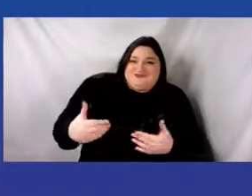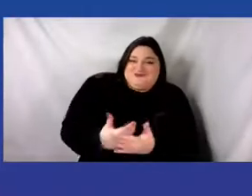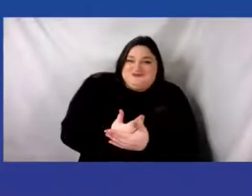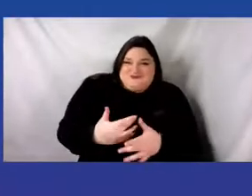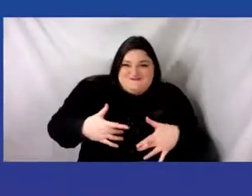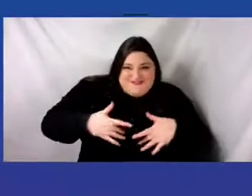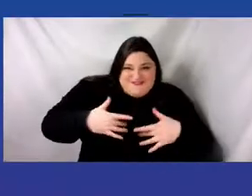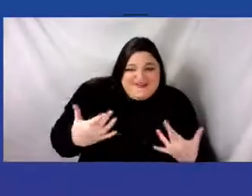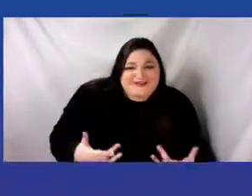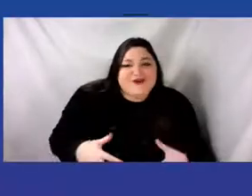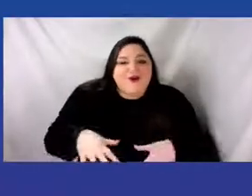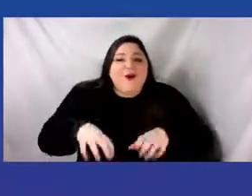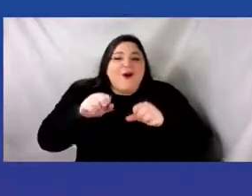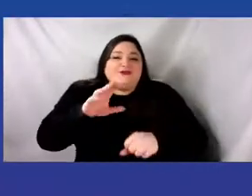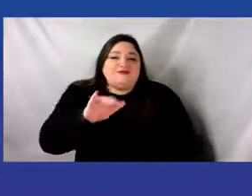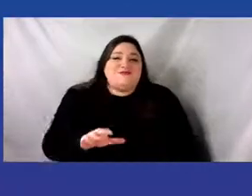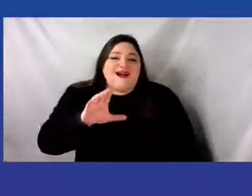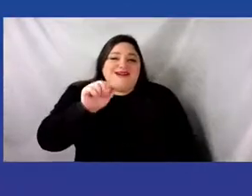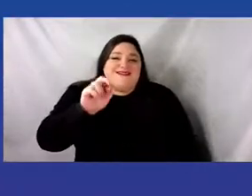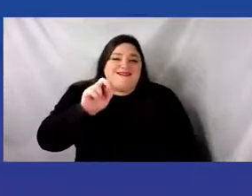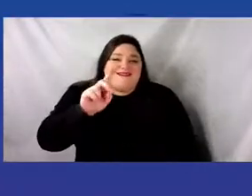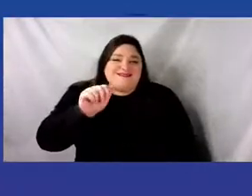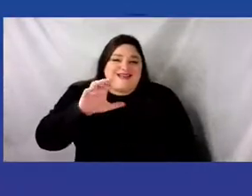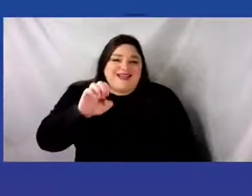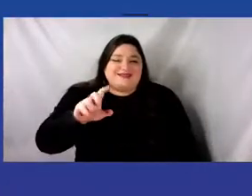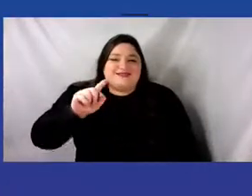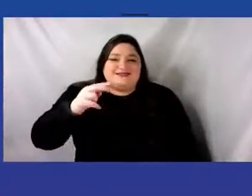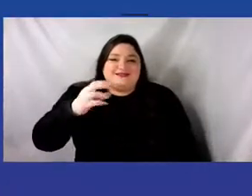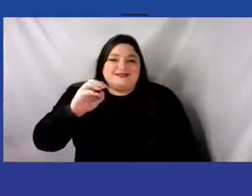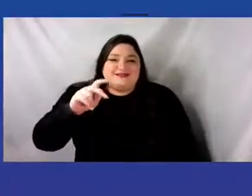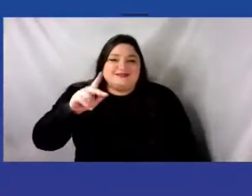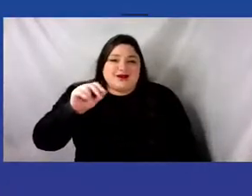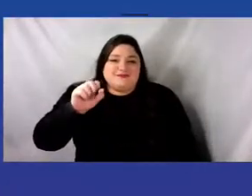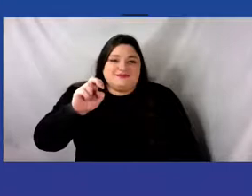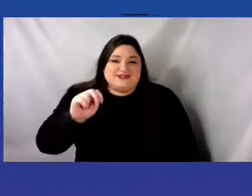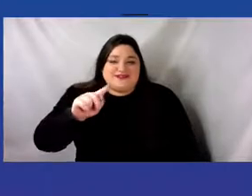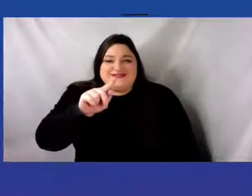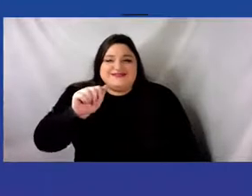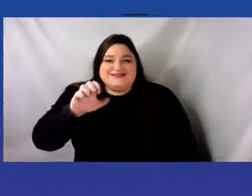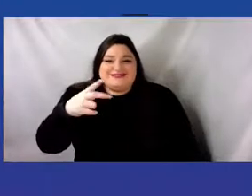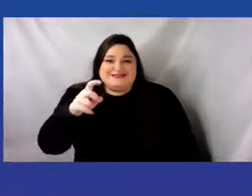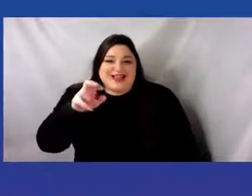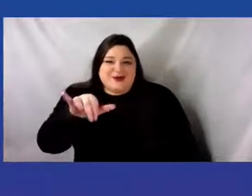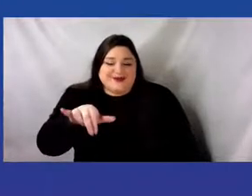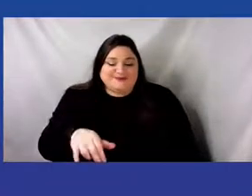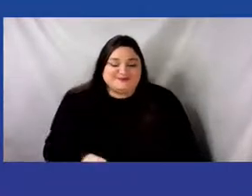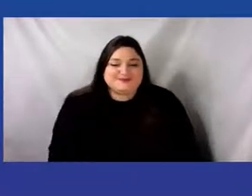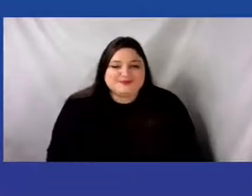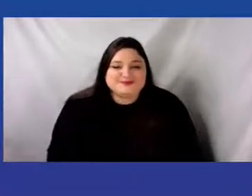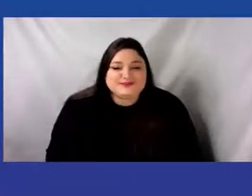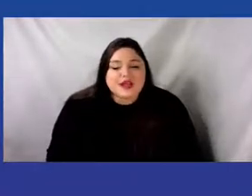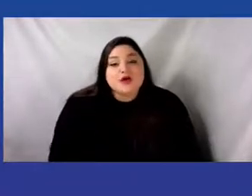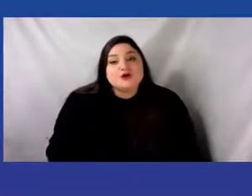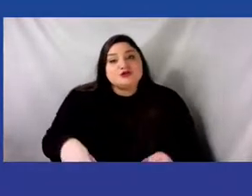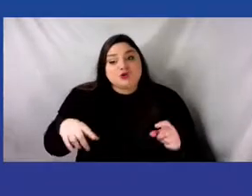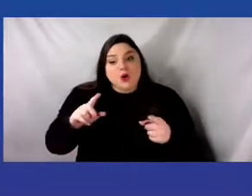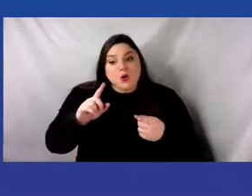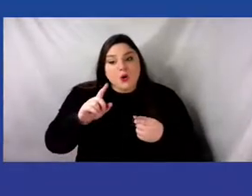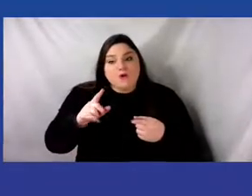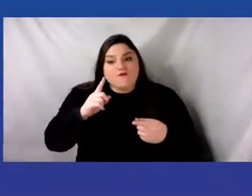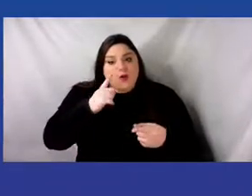Thompson Zachary. In developing themes for the Symposium during the second year of the pandemic,